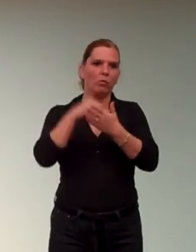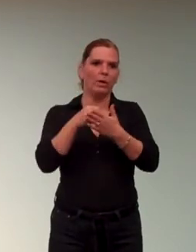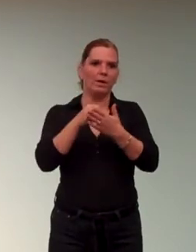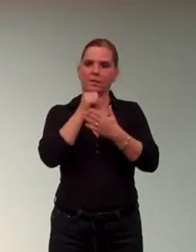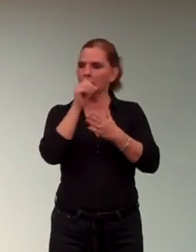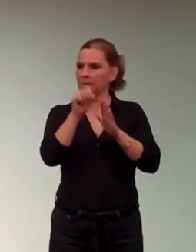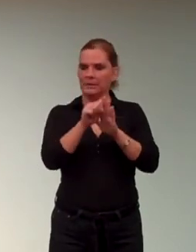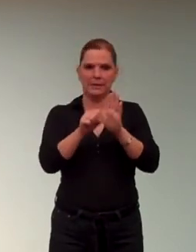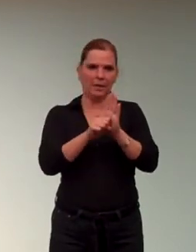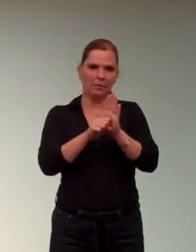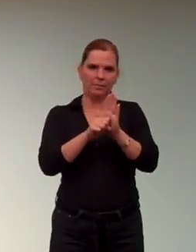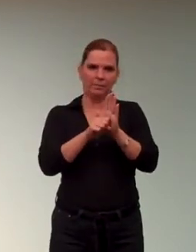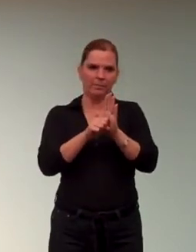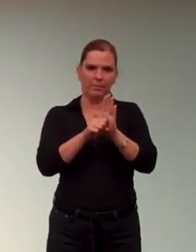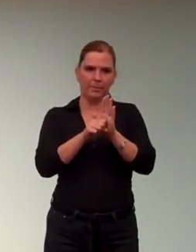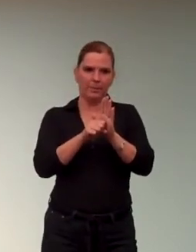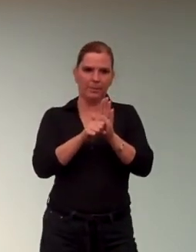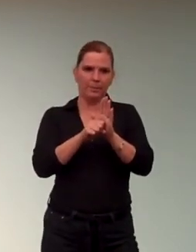dollars.